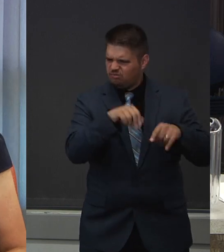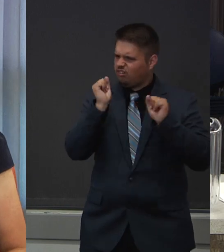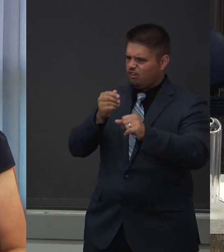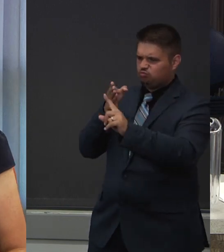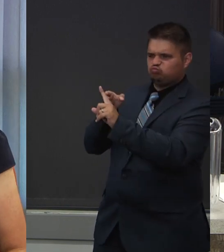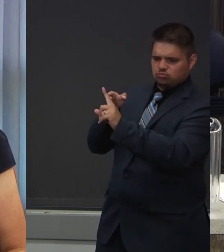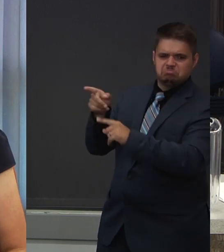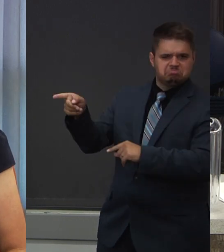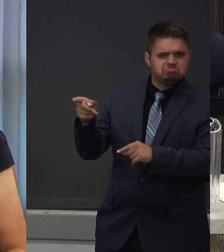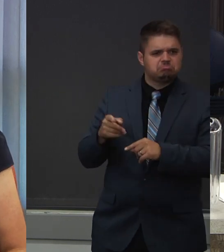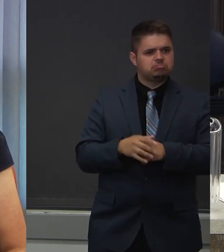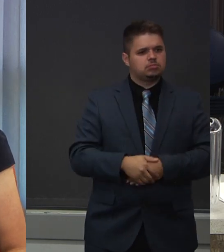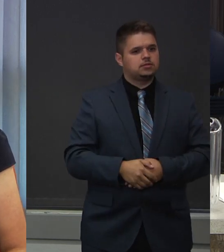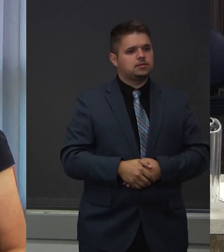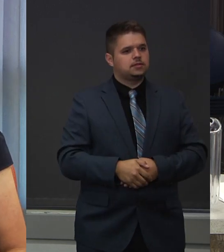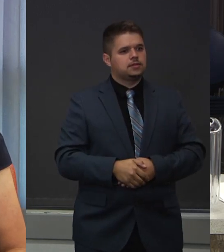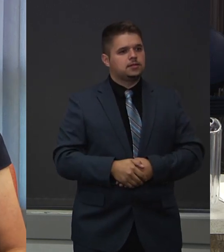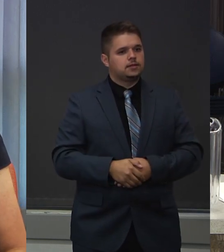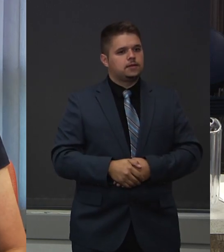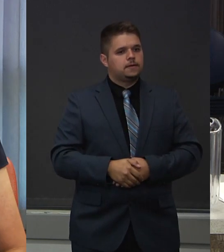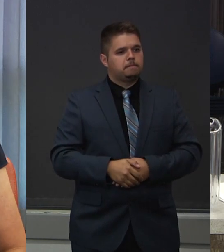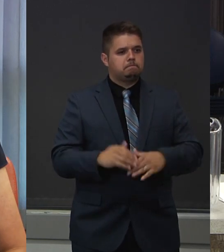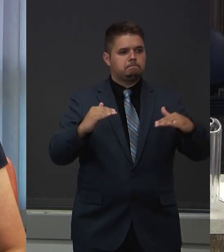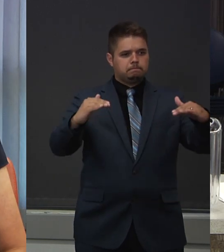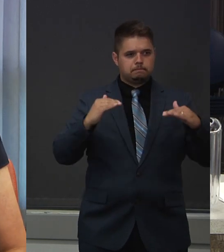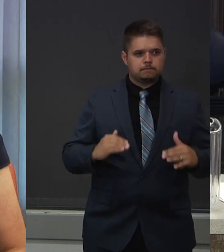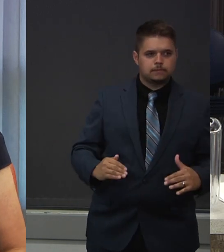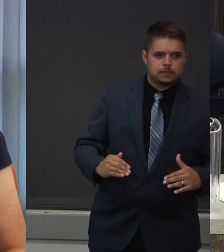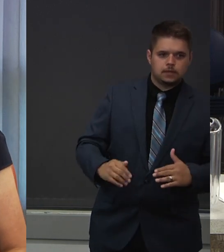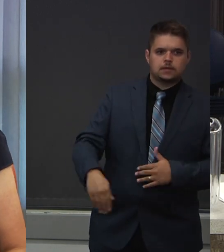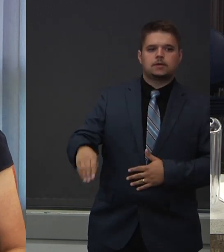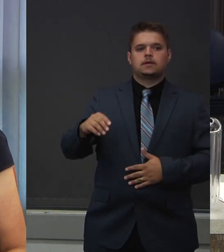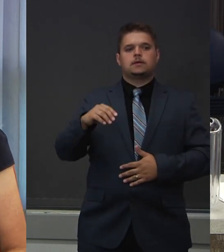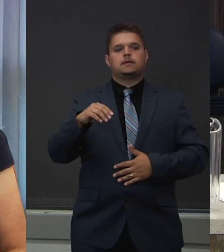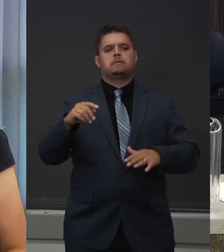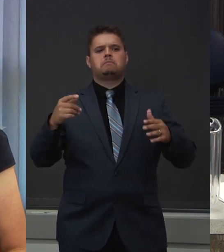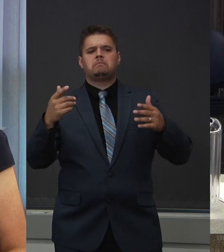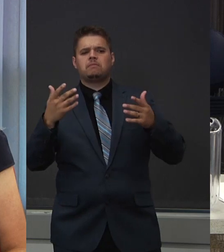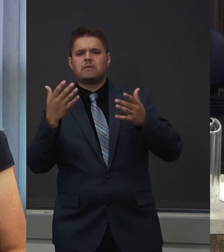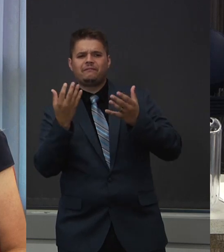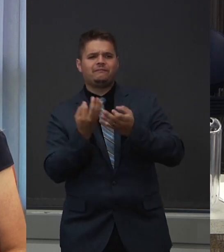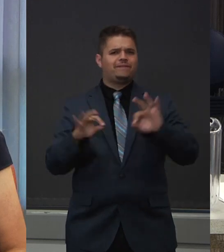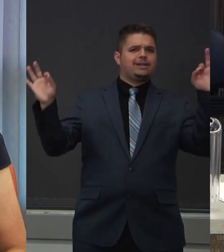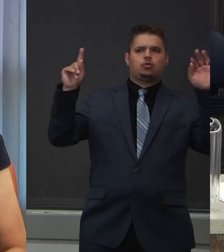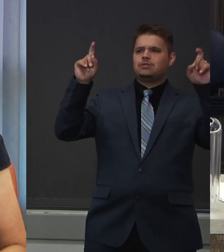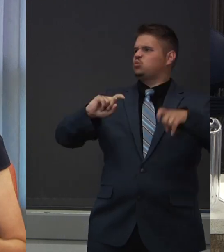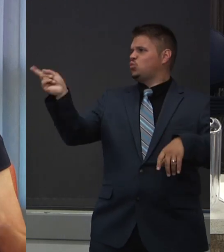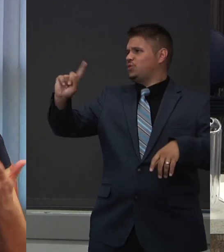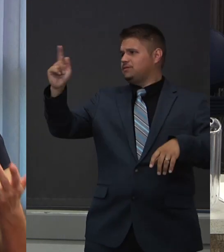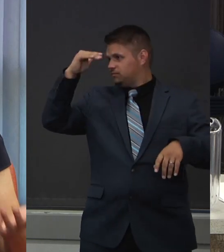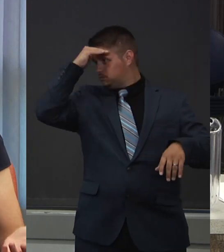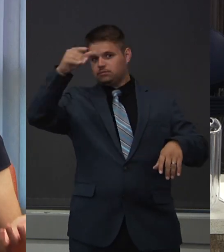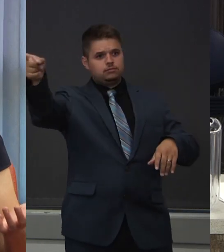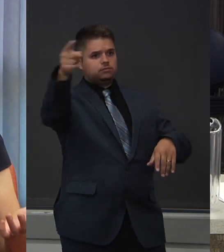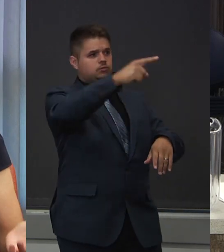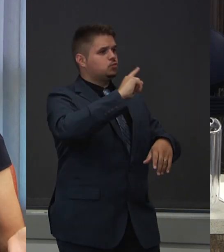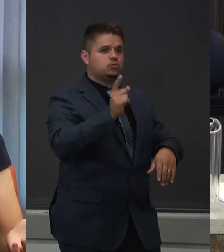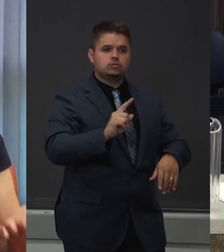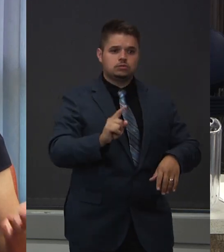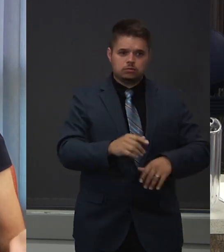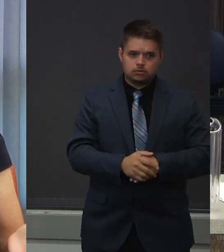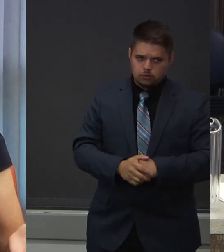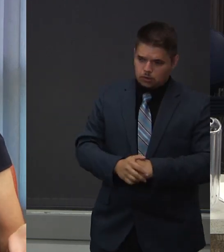Maria asks, where can I find a free test? So there are some organizations across